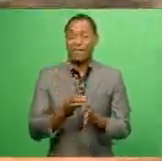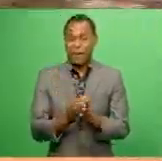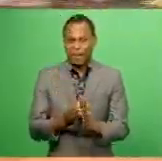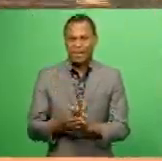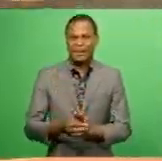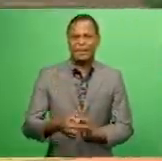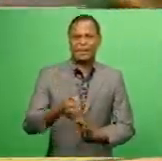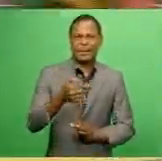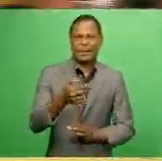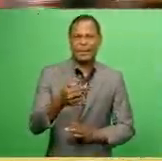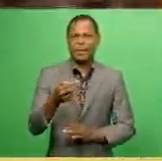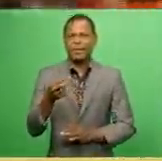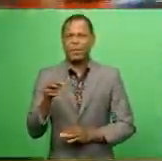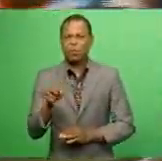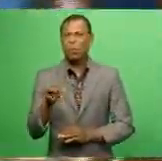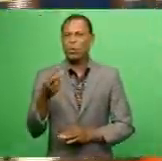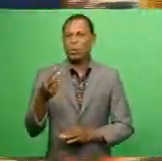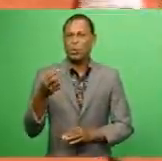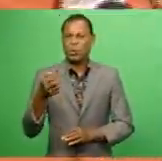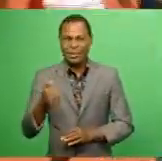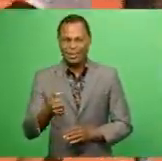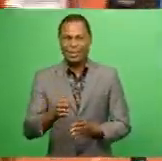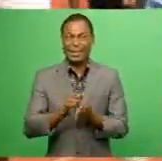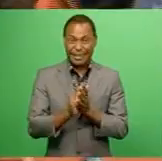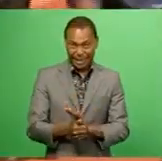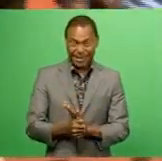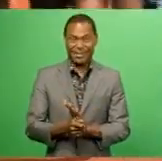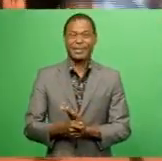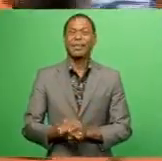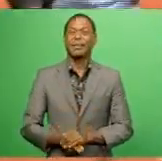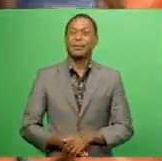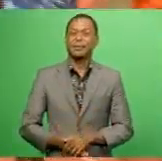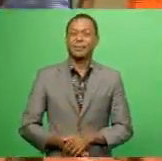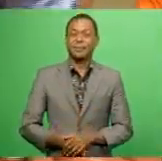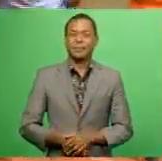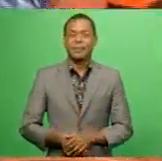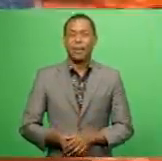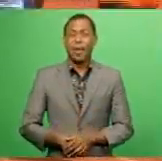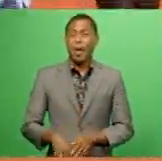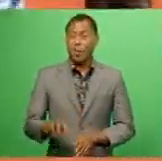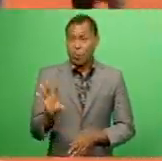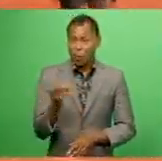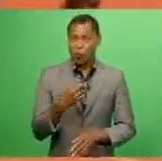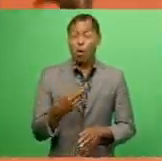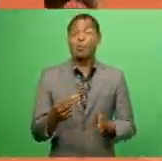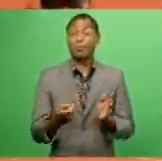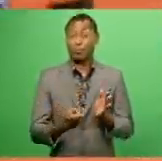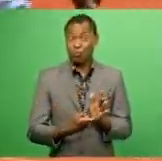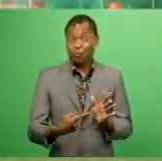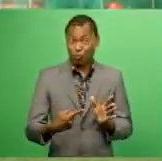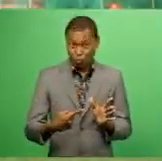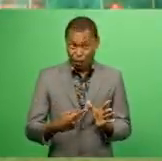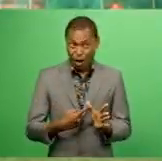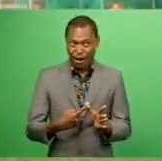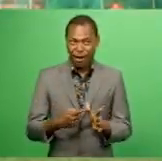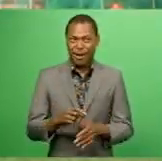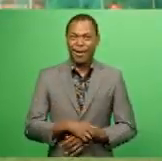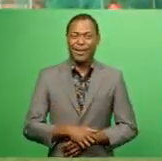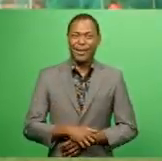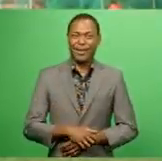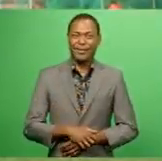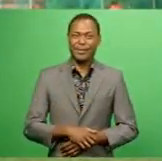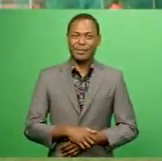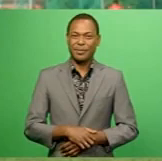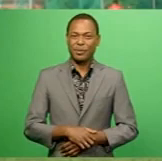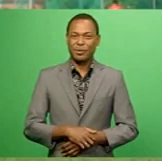seconds. The Nokoro Tumbo-Inra native said he was coming with an intention to win, which he did. I am